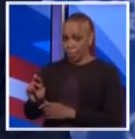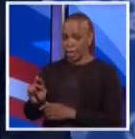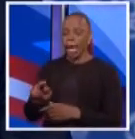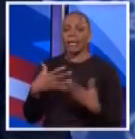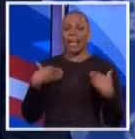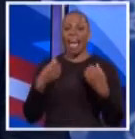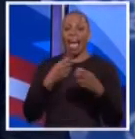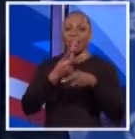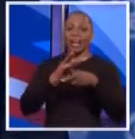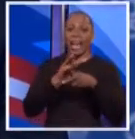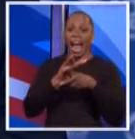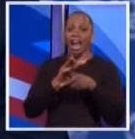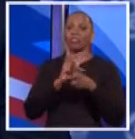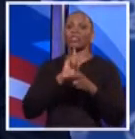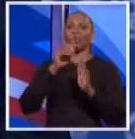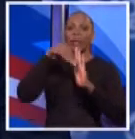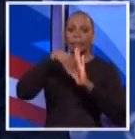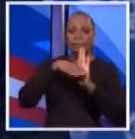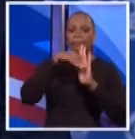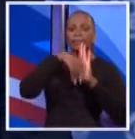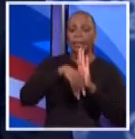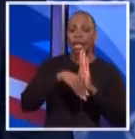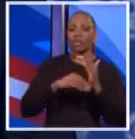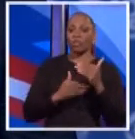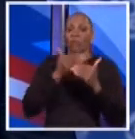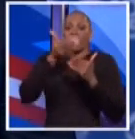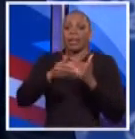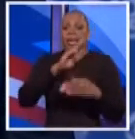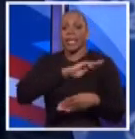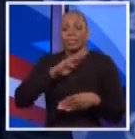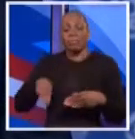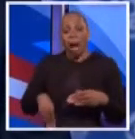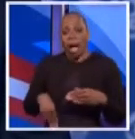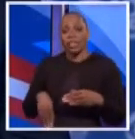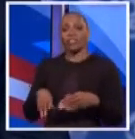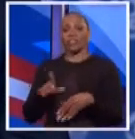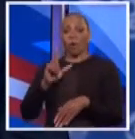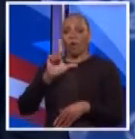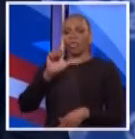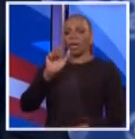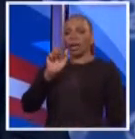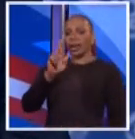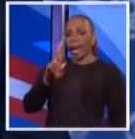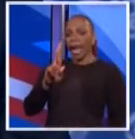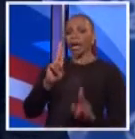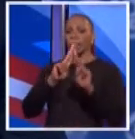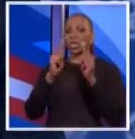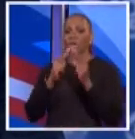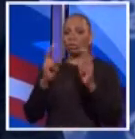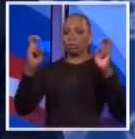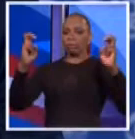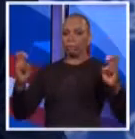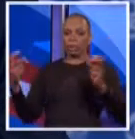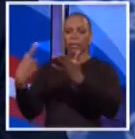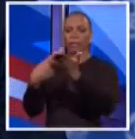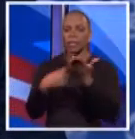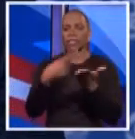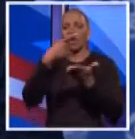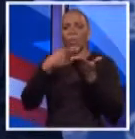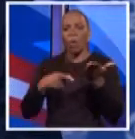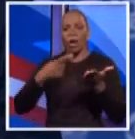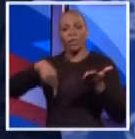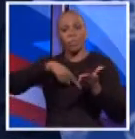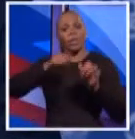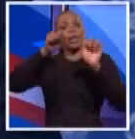spiraling. So the next mayor has to collectively bargain with labor unions in a way that gets us to what we can afford, but also